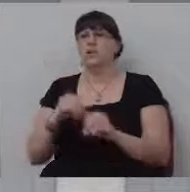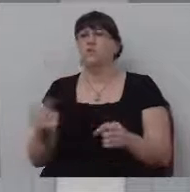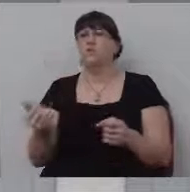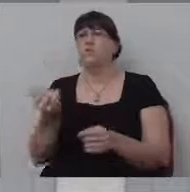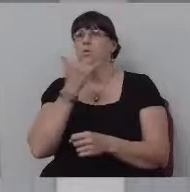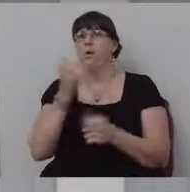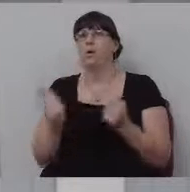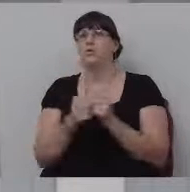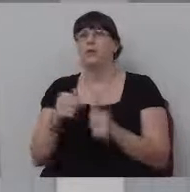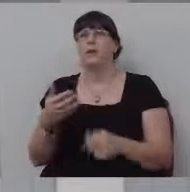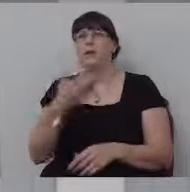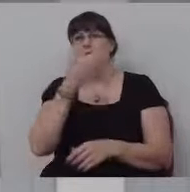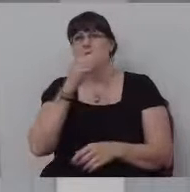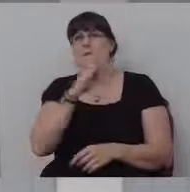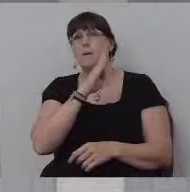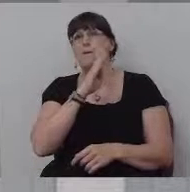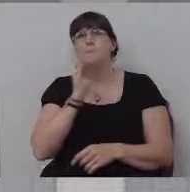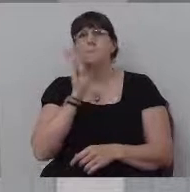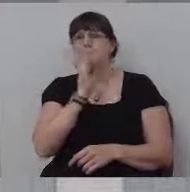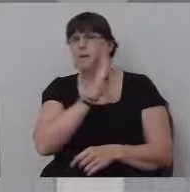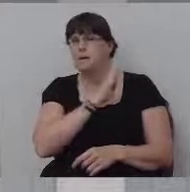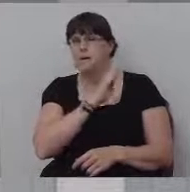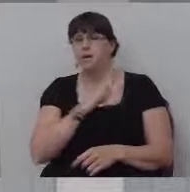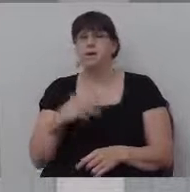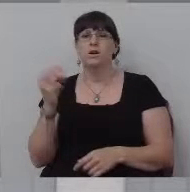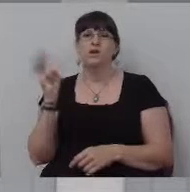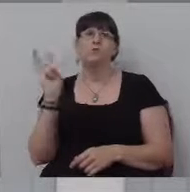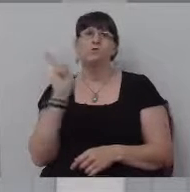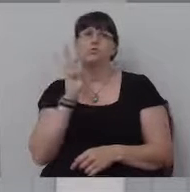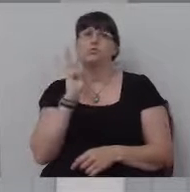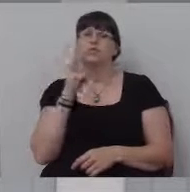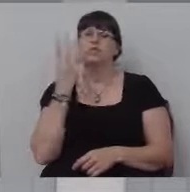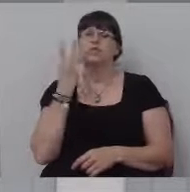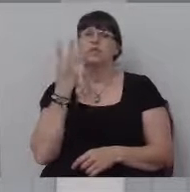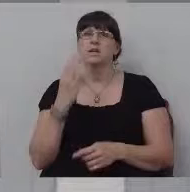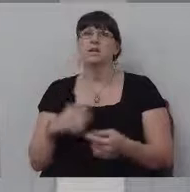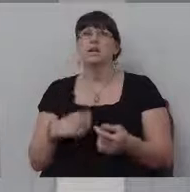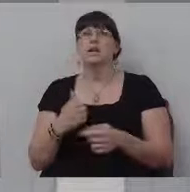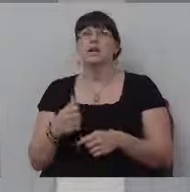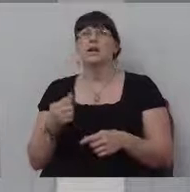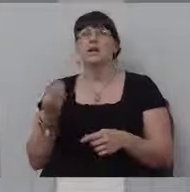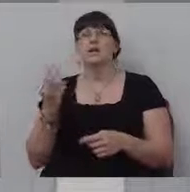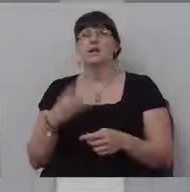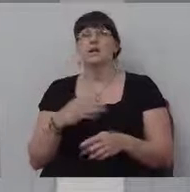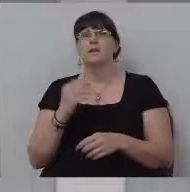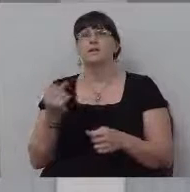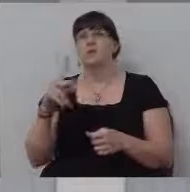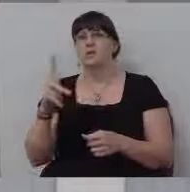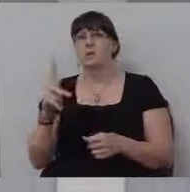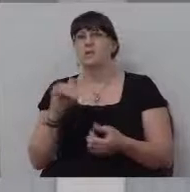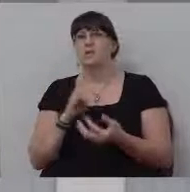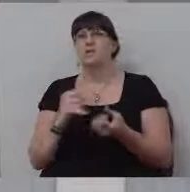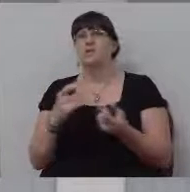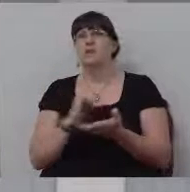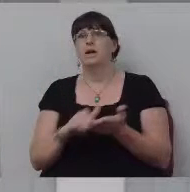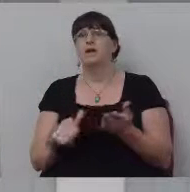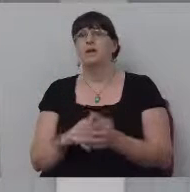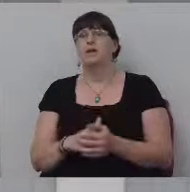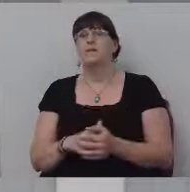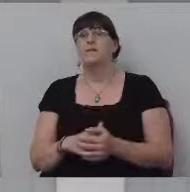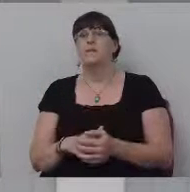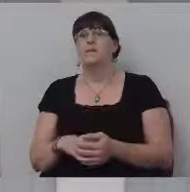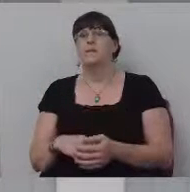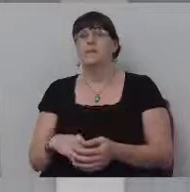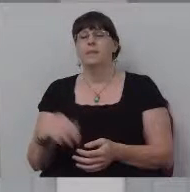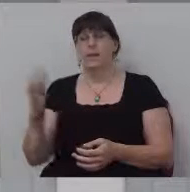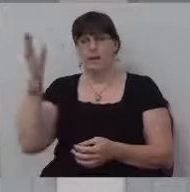wrong with having a little wine. There's nothing wrong with having a little whiskey. As long as it's done in moderation, it's okay to do those things. Now, Mike wasn't